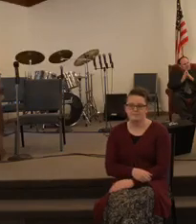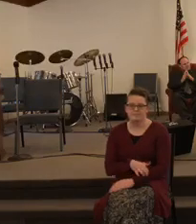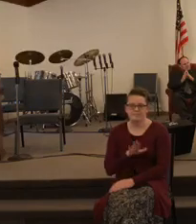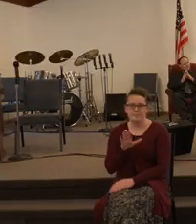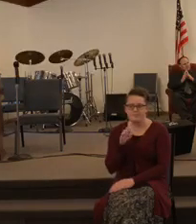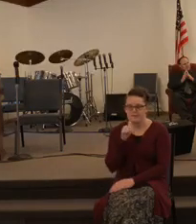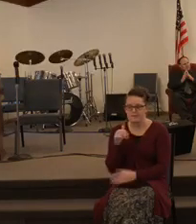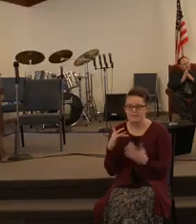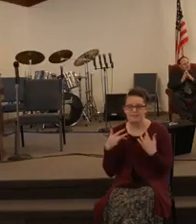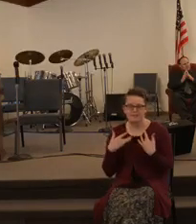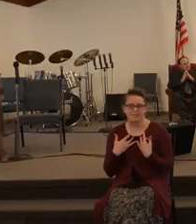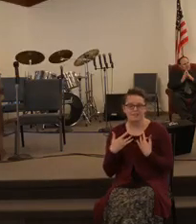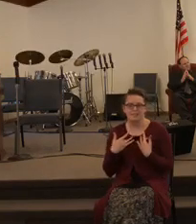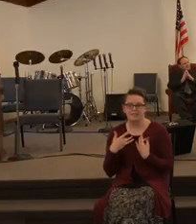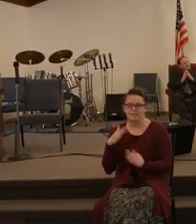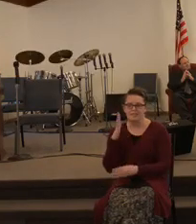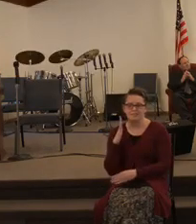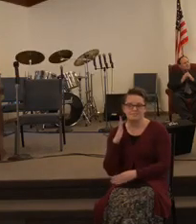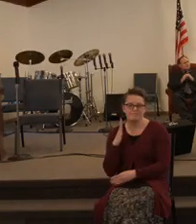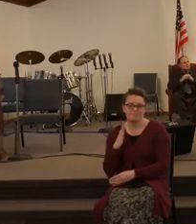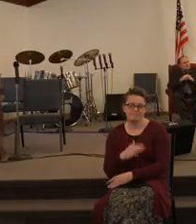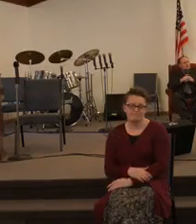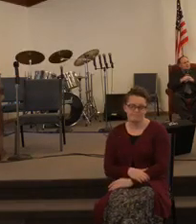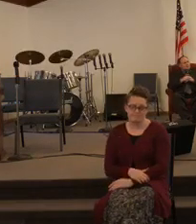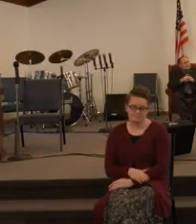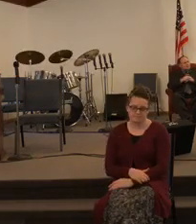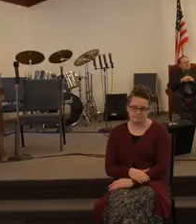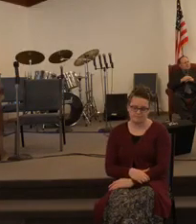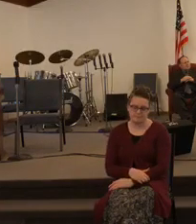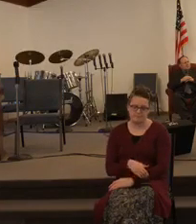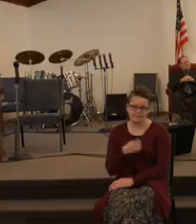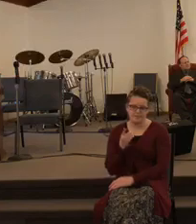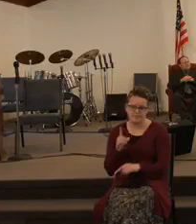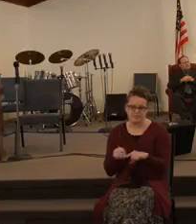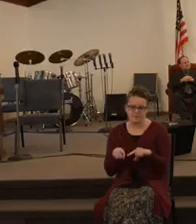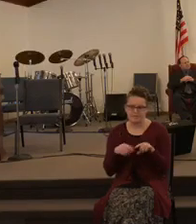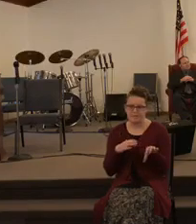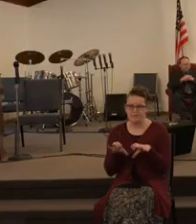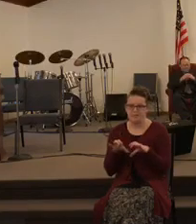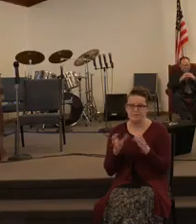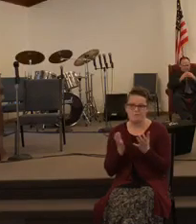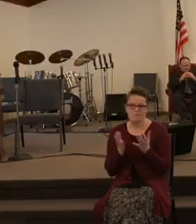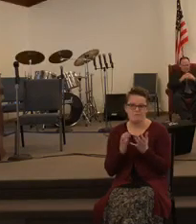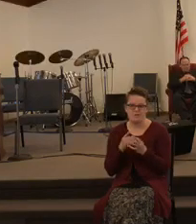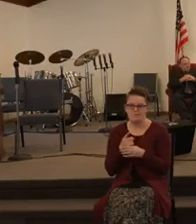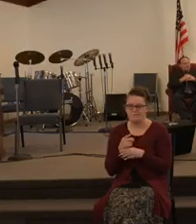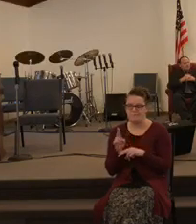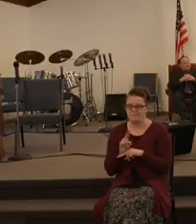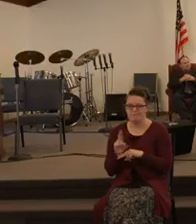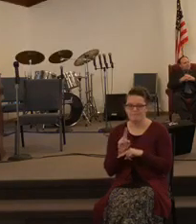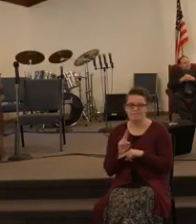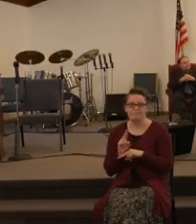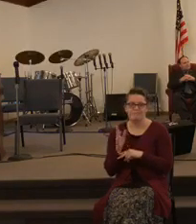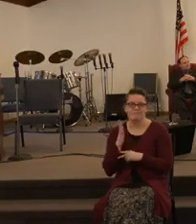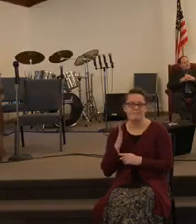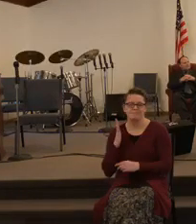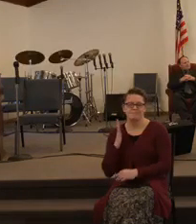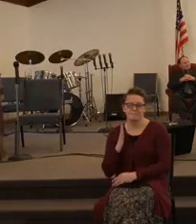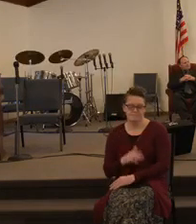like you used to be. You can't do what you used to do. Right. And